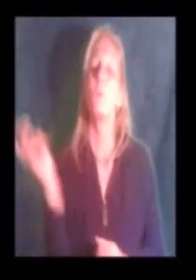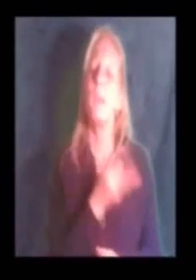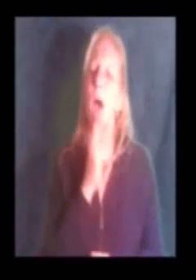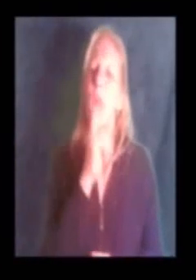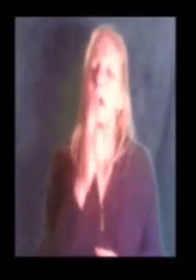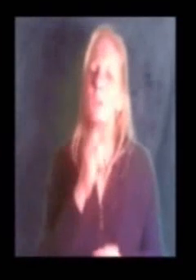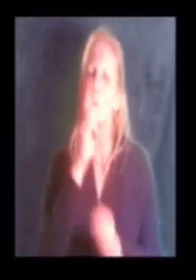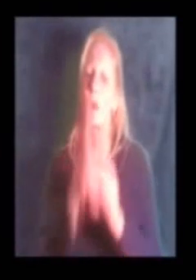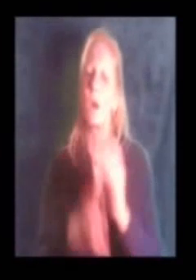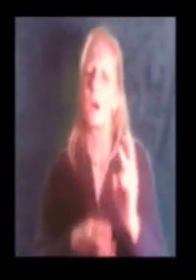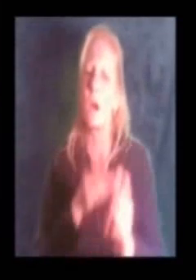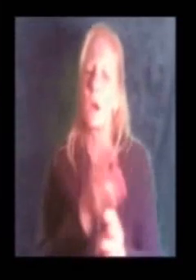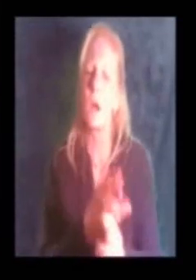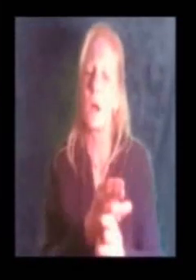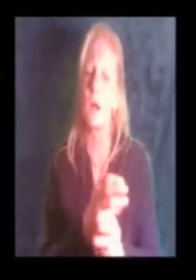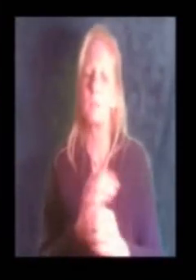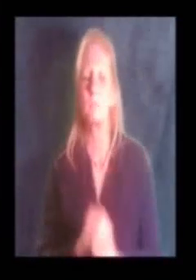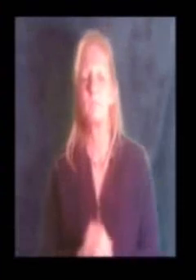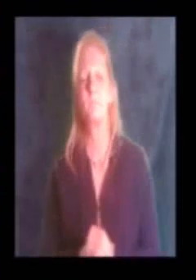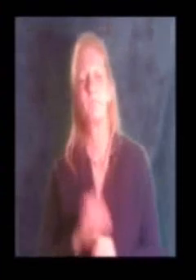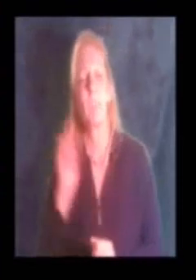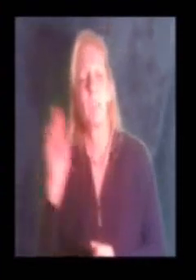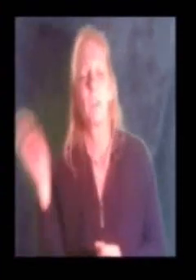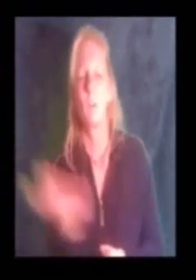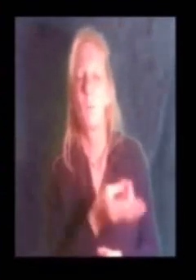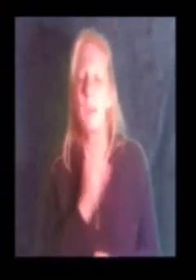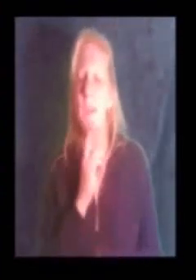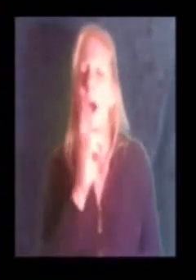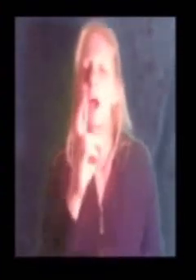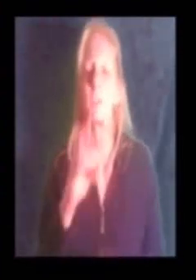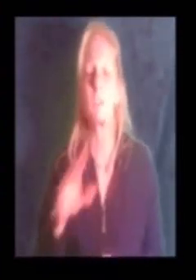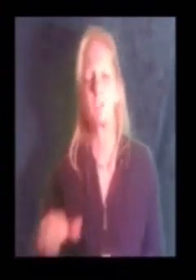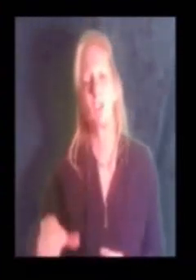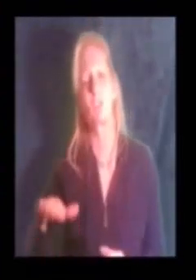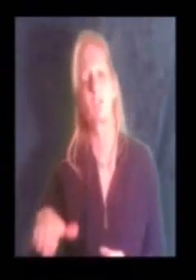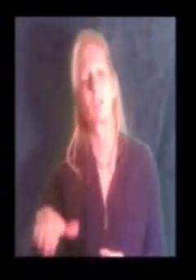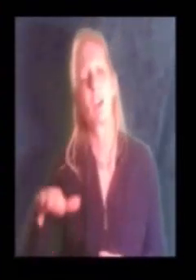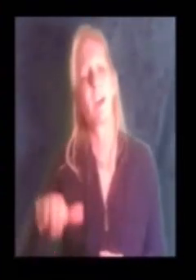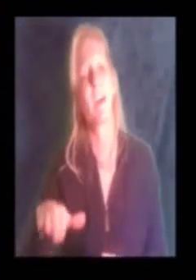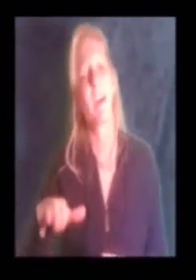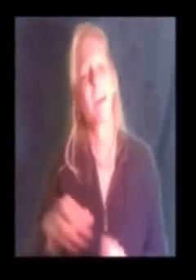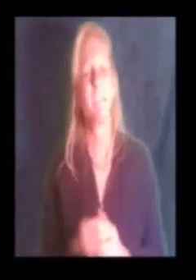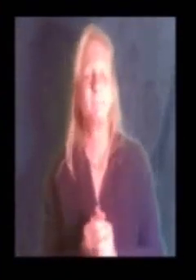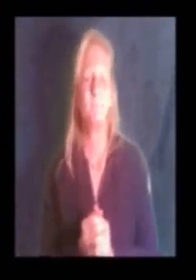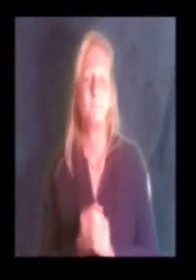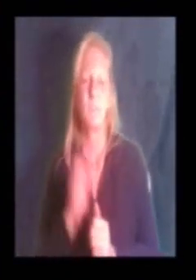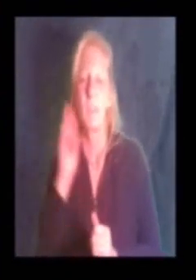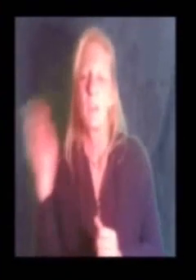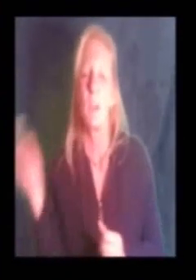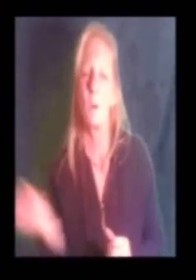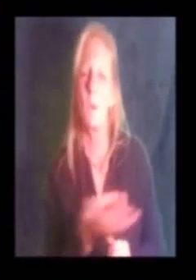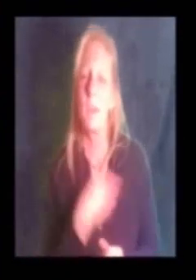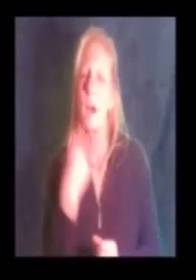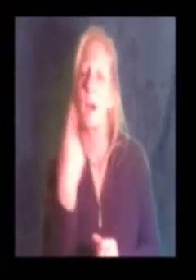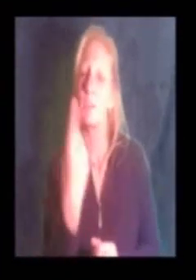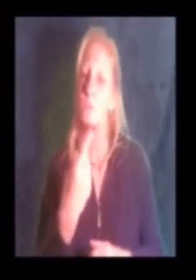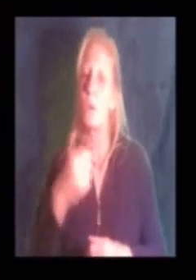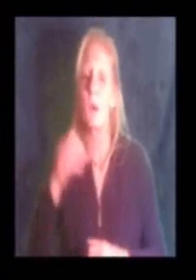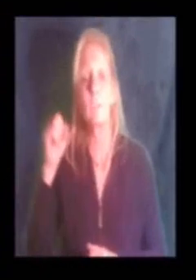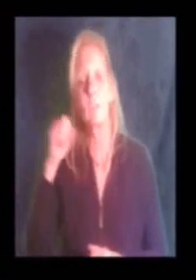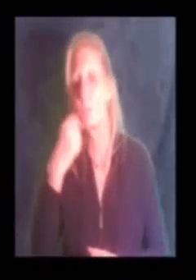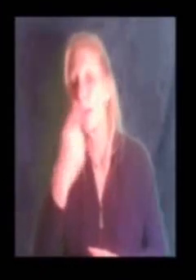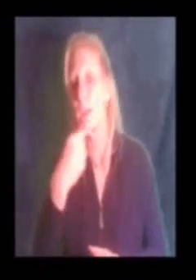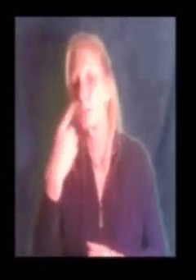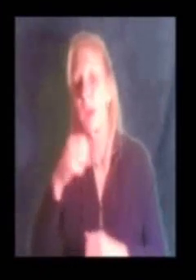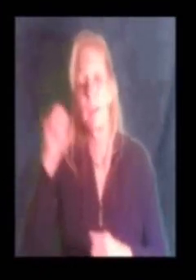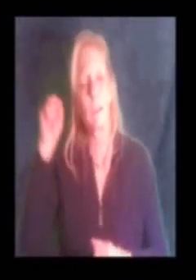We are the world, we are the children We are the